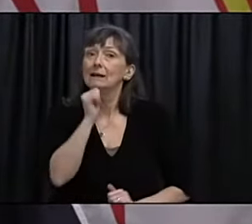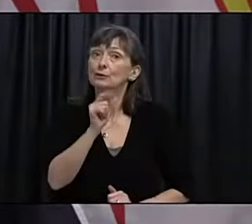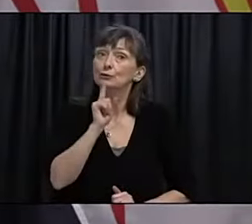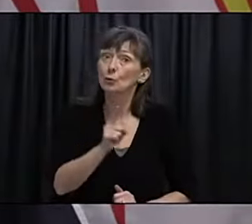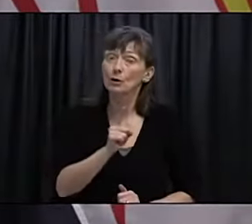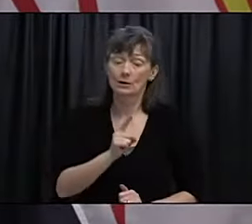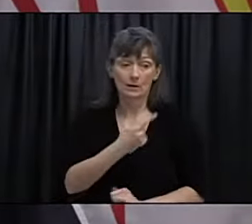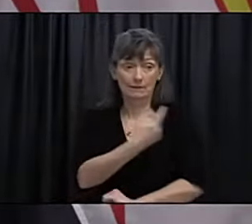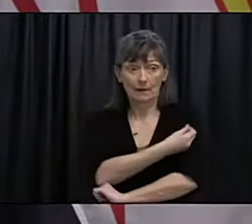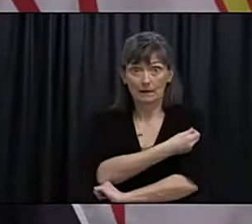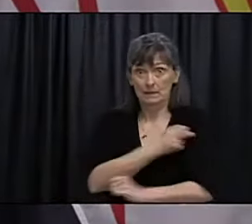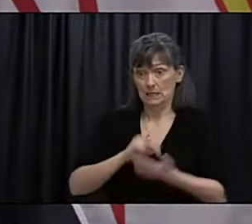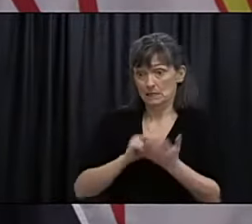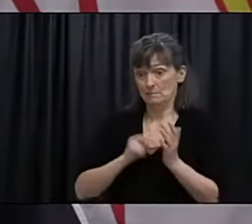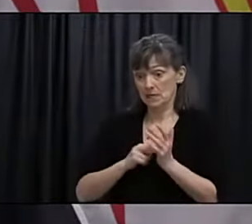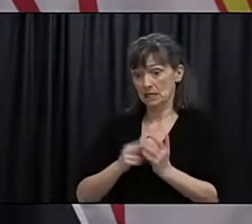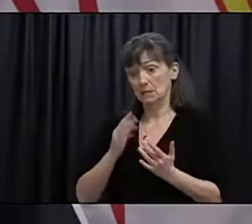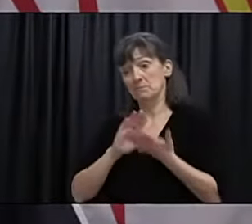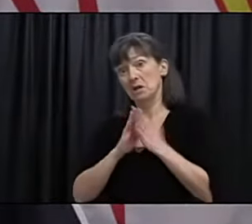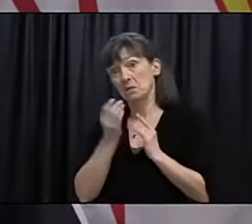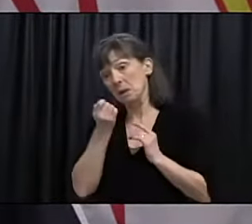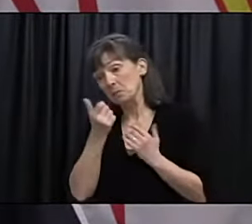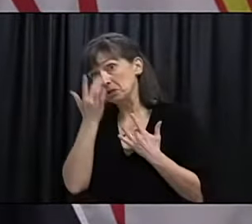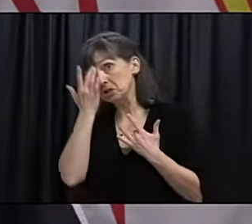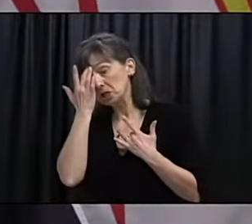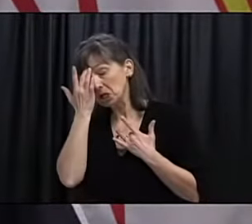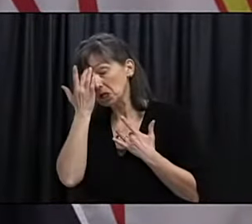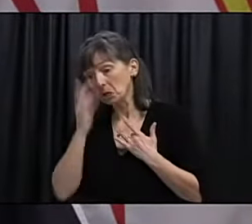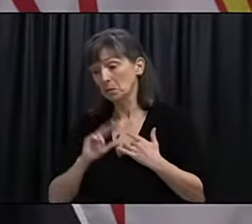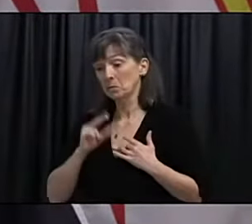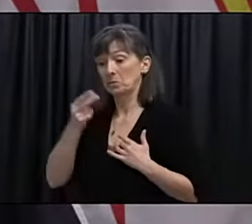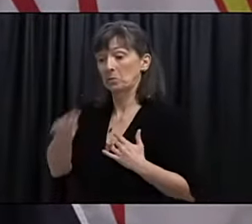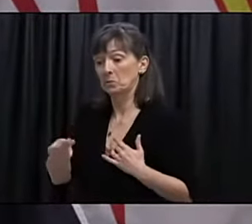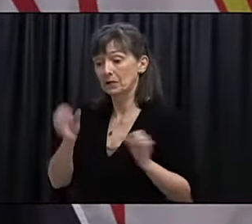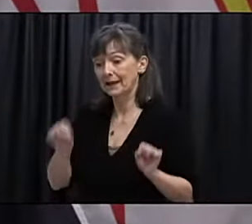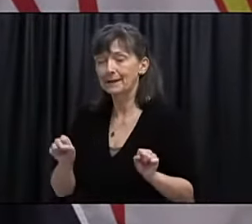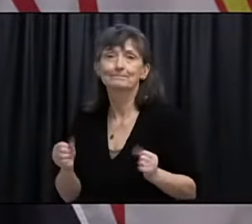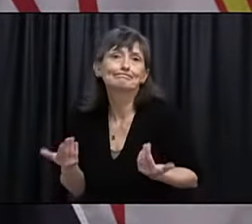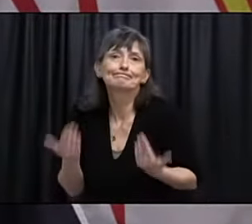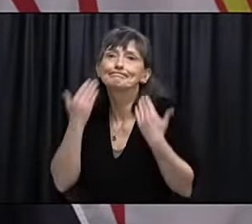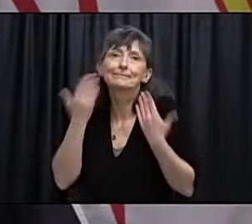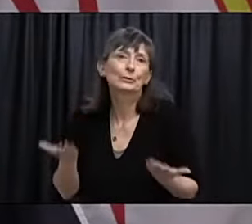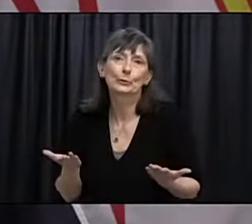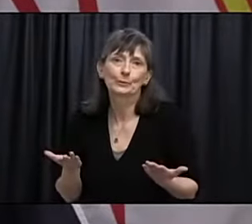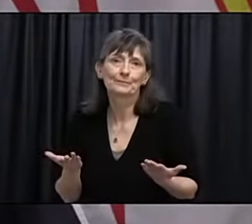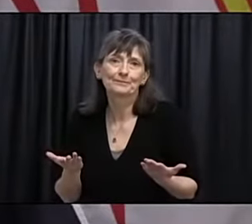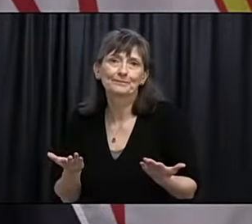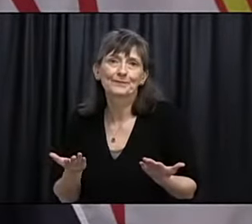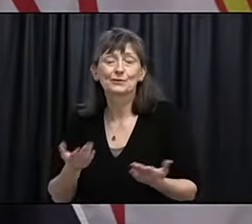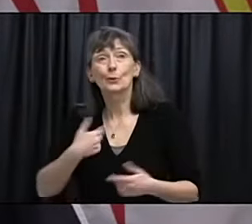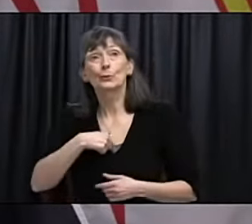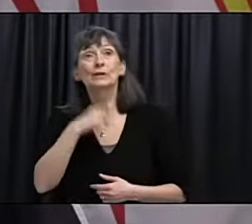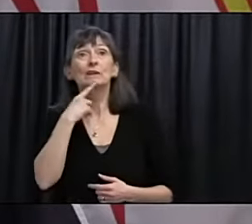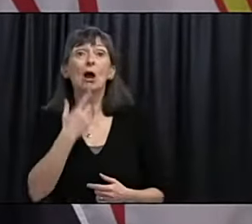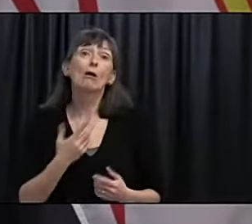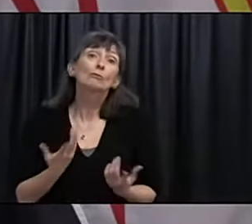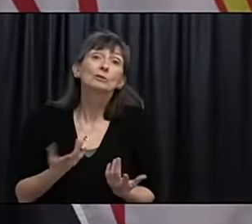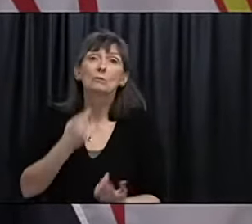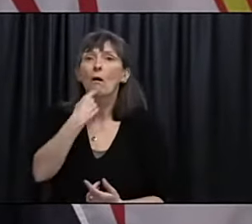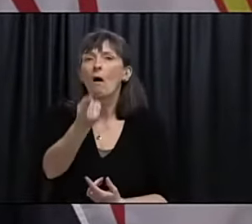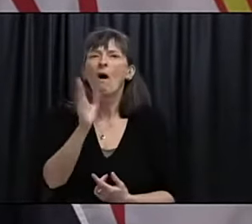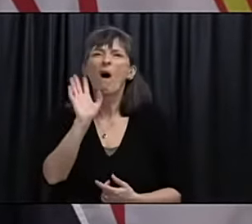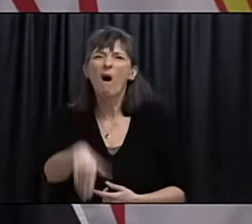we can't answer those questions right away. And it wouldn't really be responsible of us to try to say that it